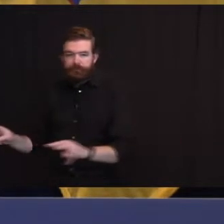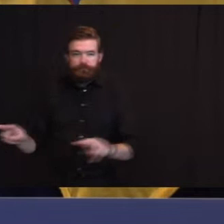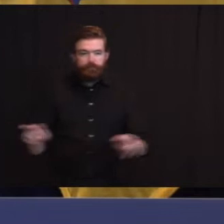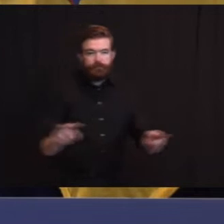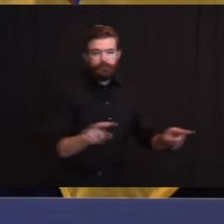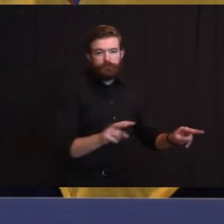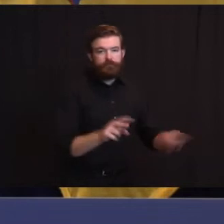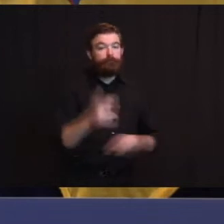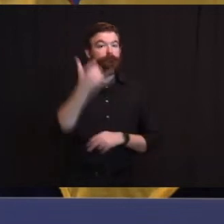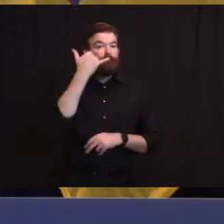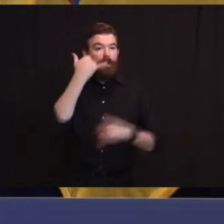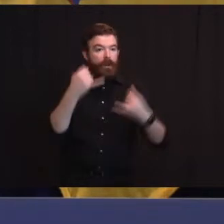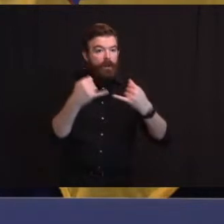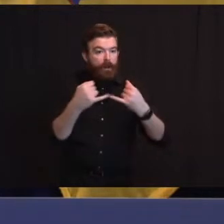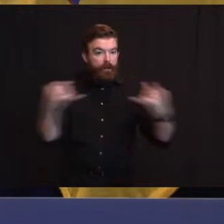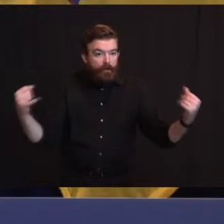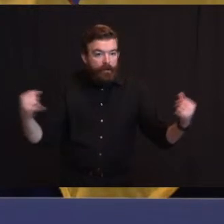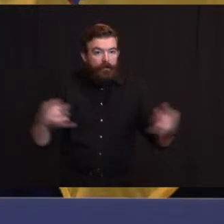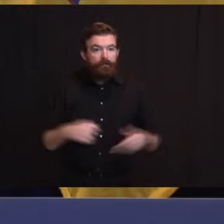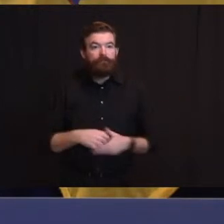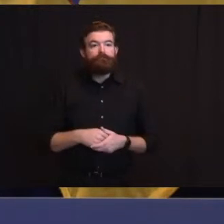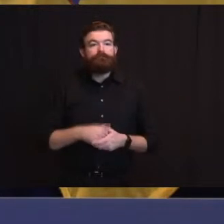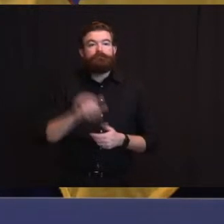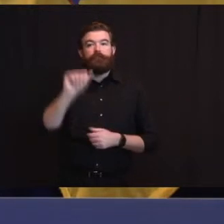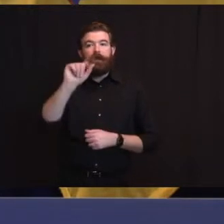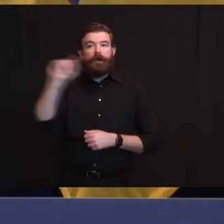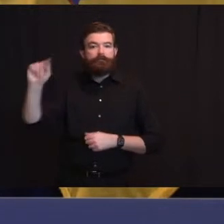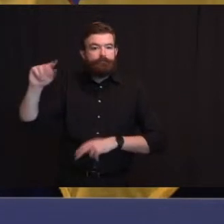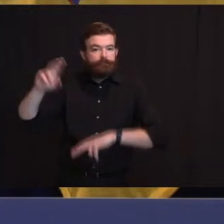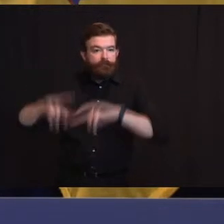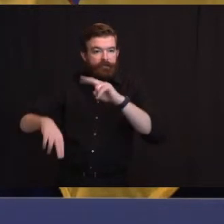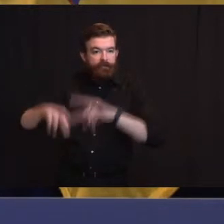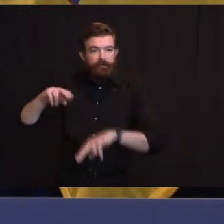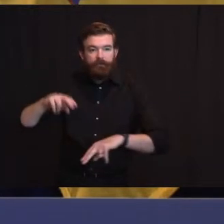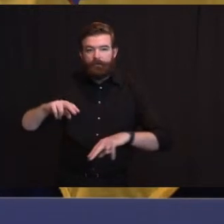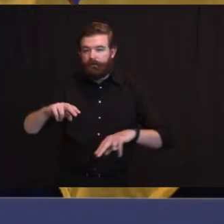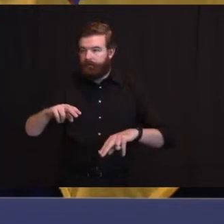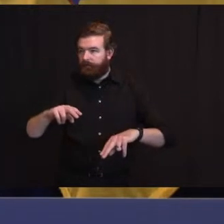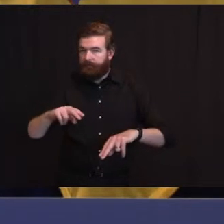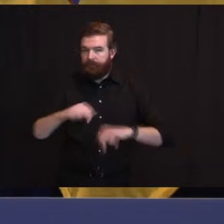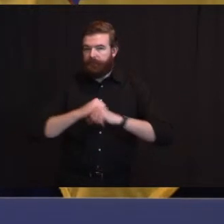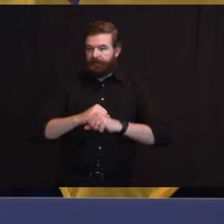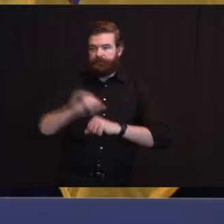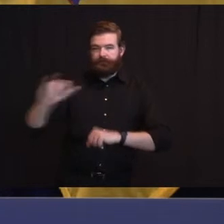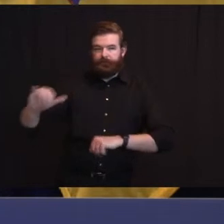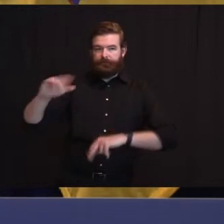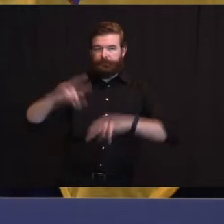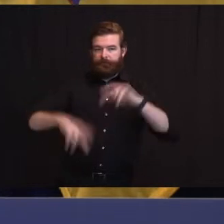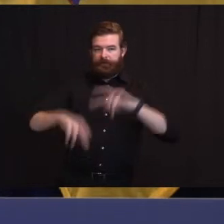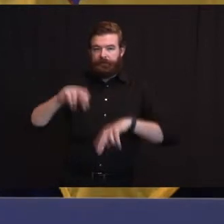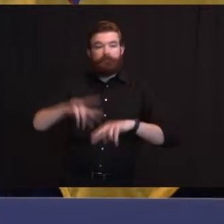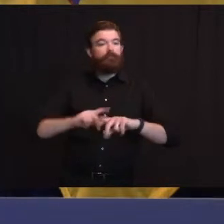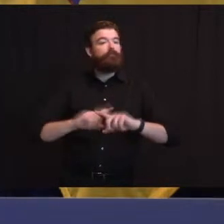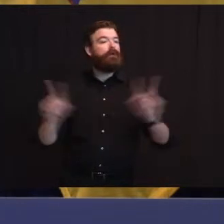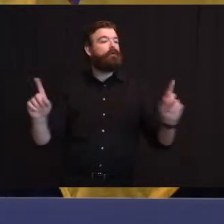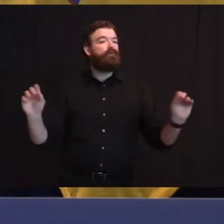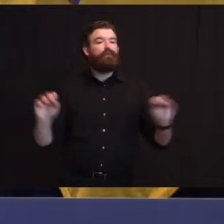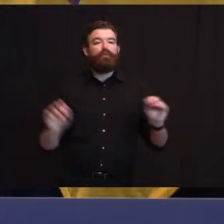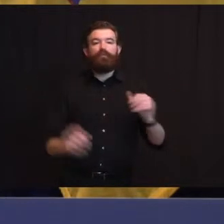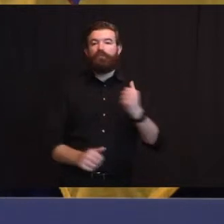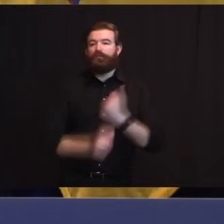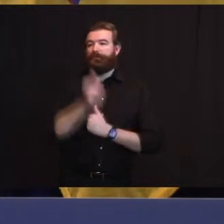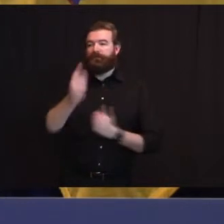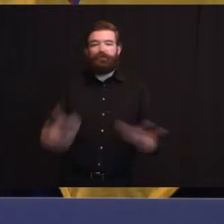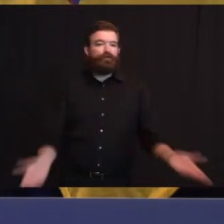issues, and to ensure safety infrastructure is protected. There is no known credible threat to New Jersey at this time as it relates to Nashville.